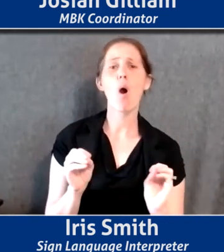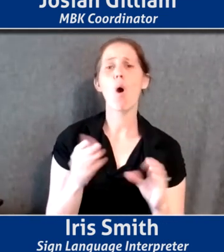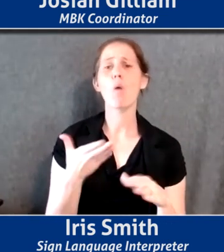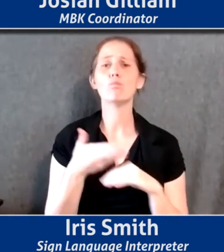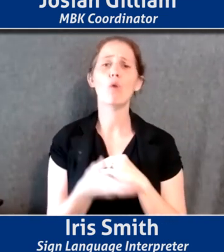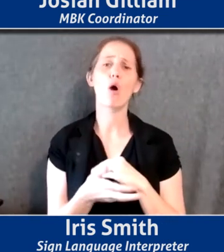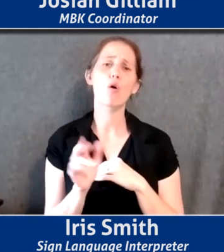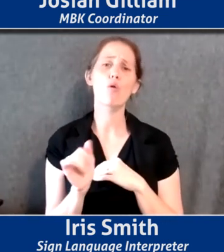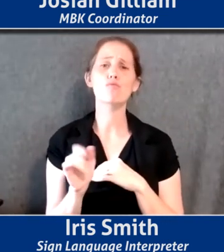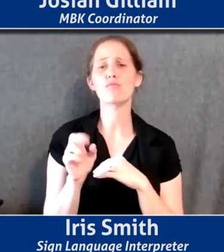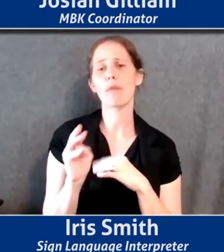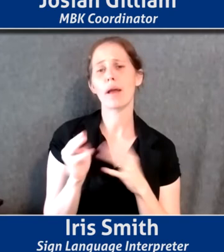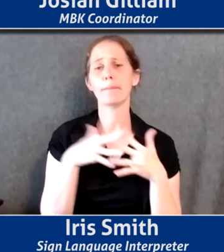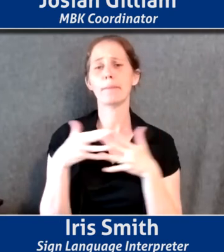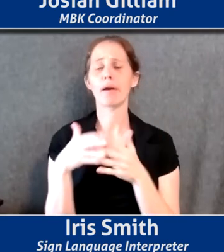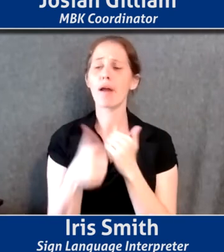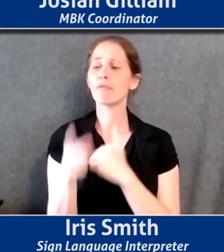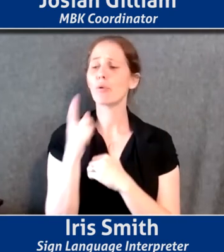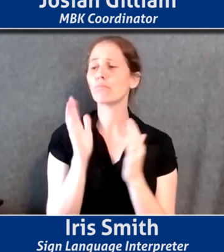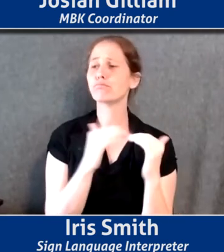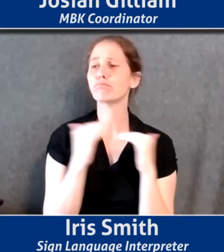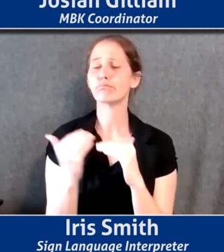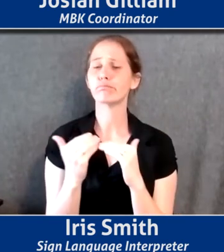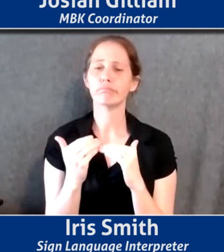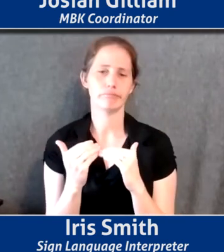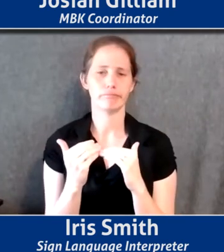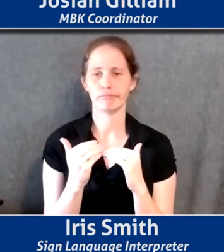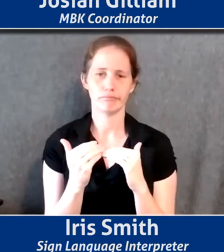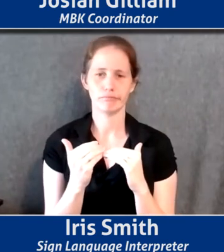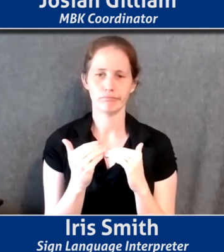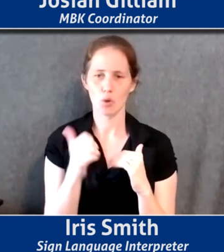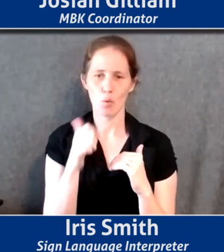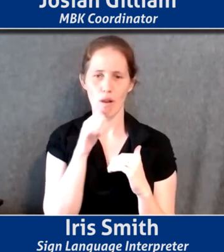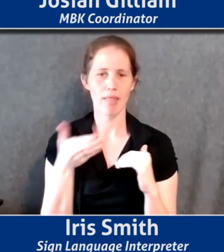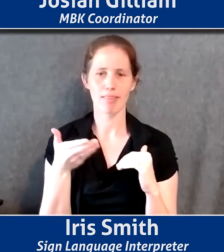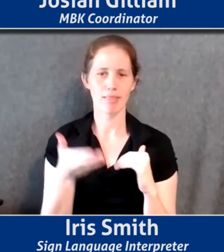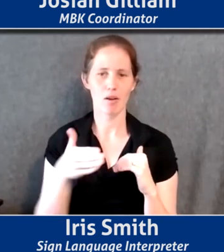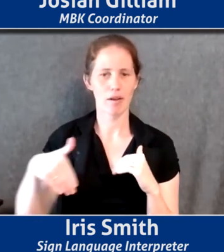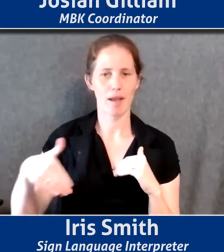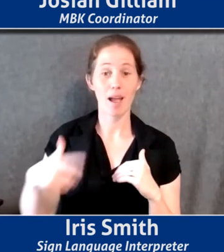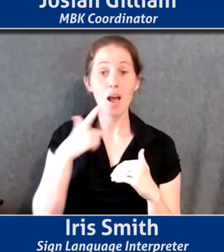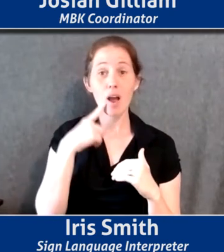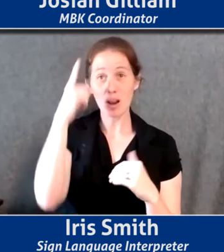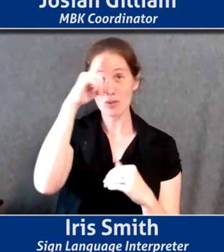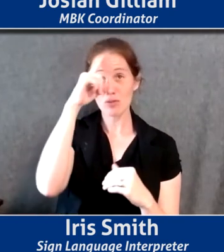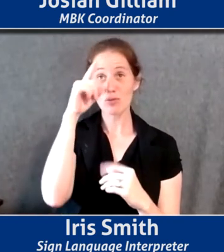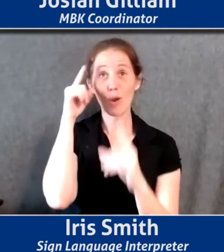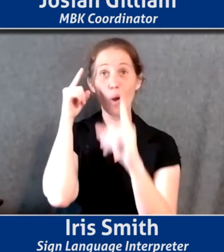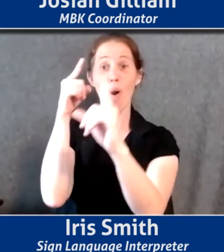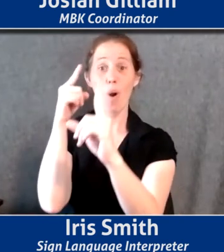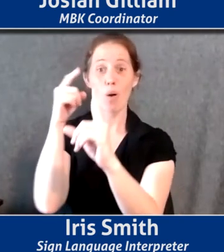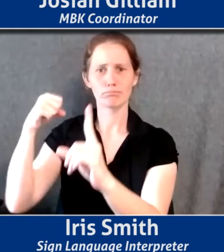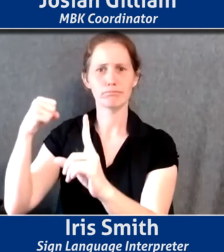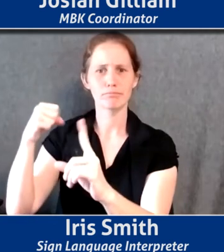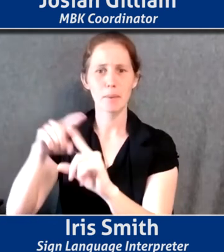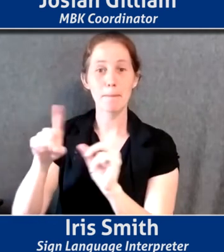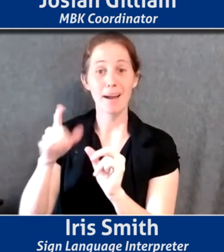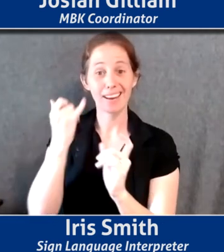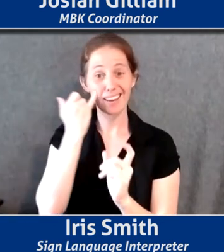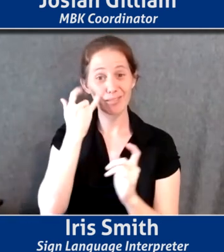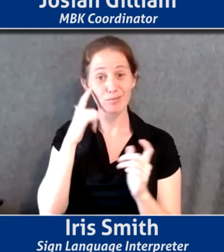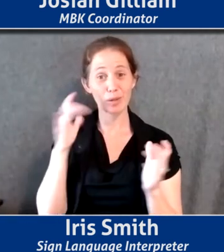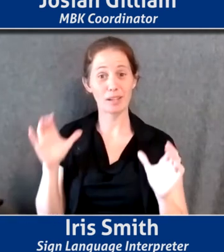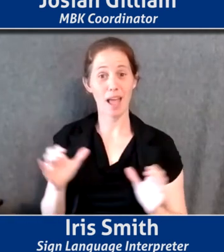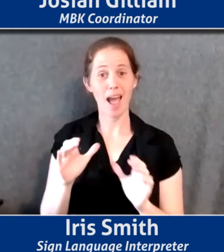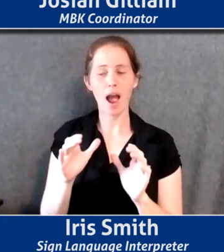where everyone has an equal shot is just, we haven't gotten there. It's aspirational. Um, but if we act as if